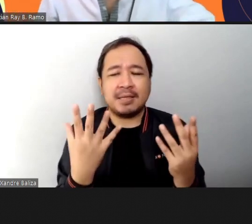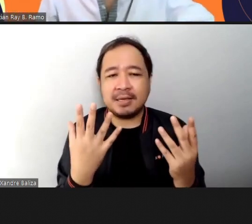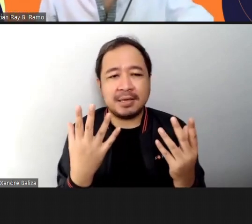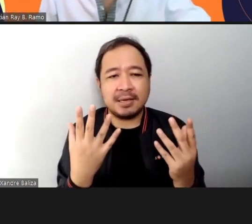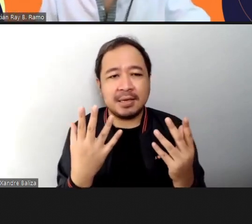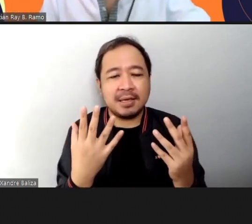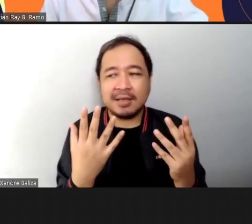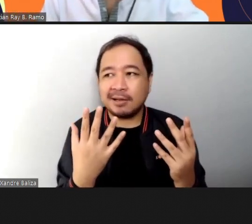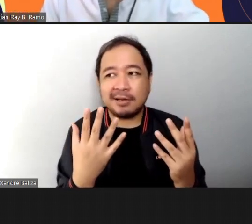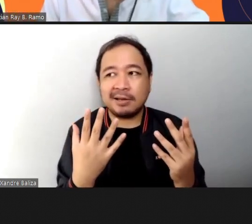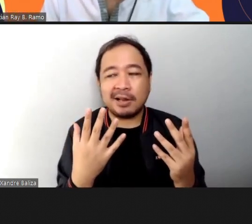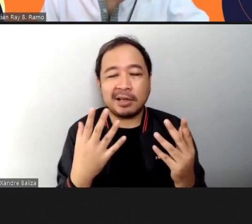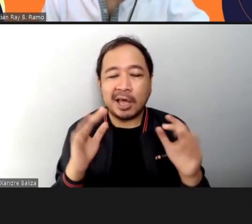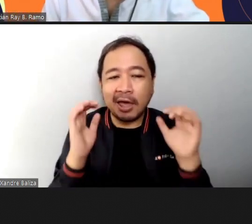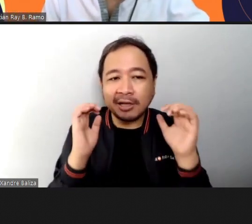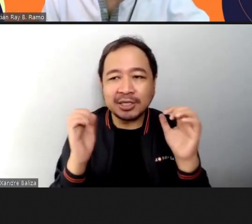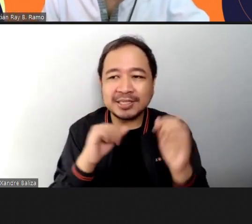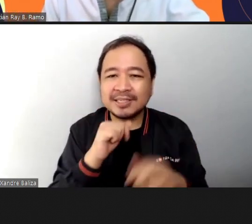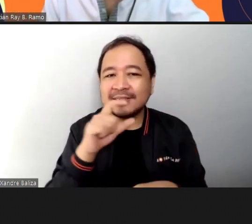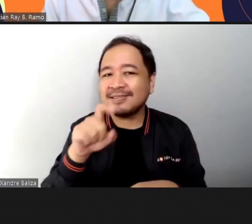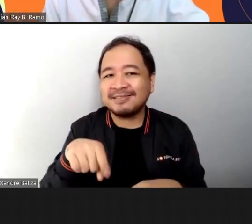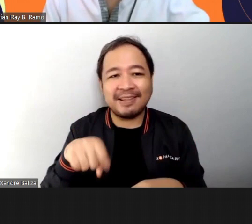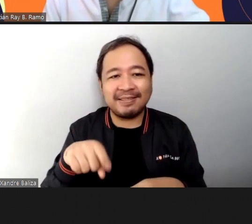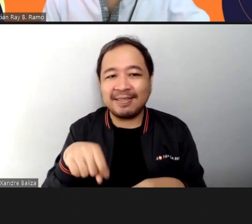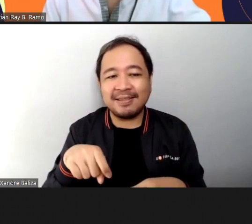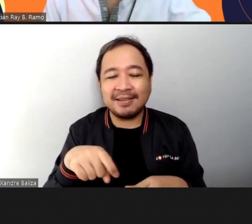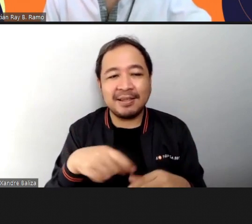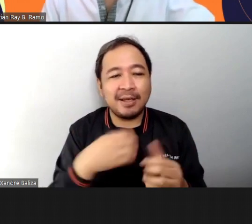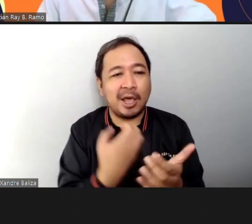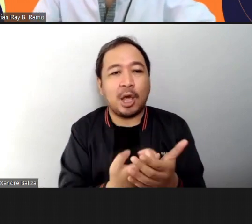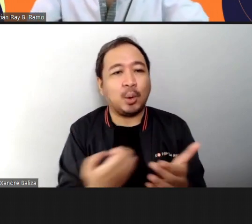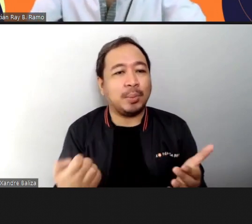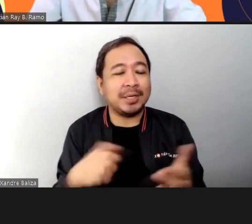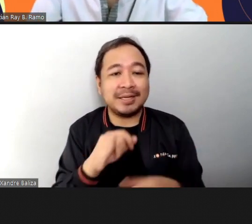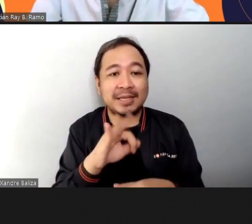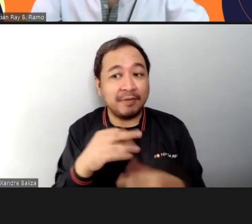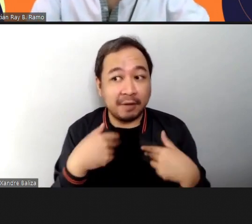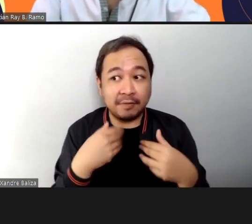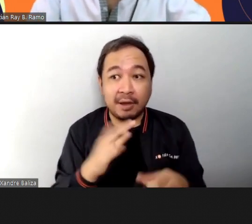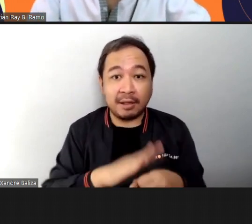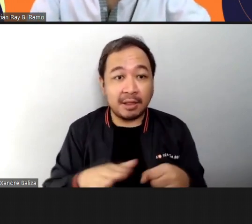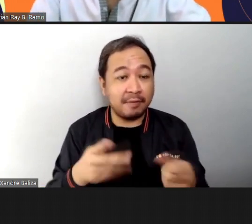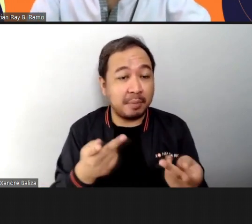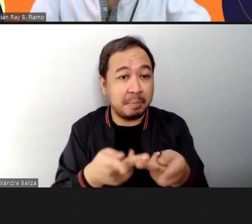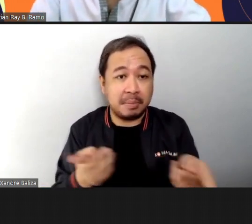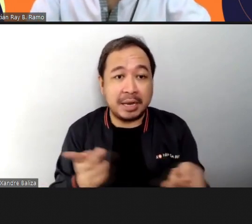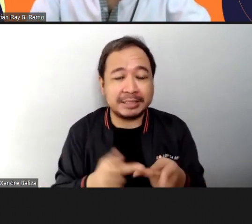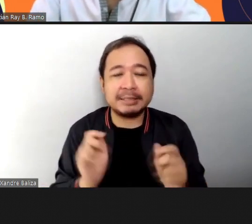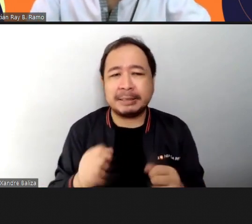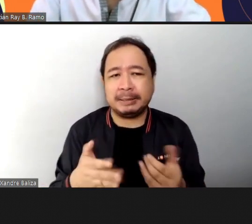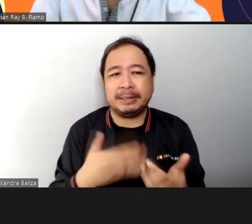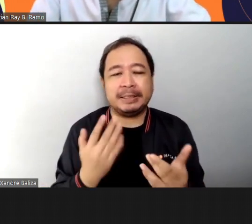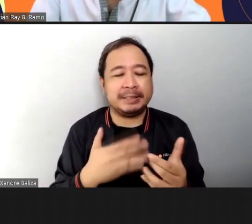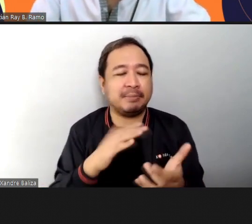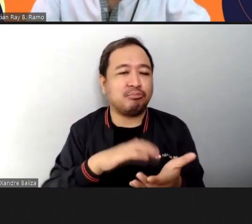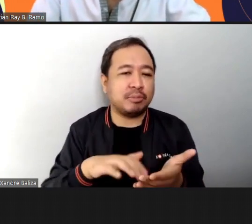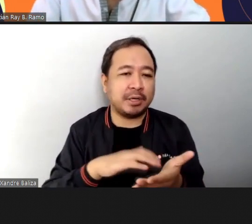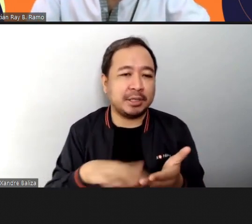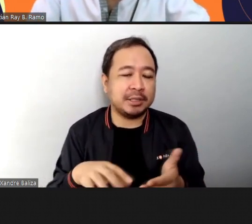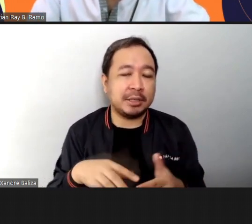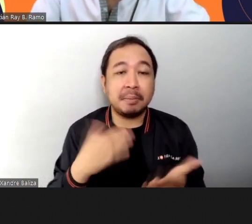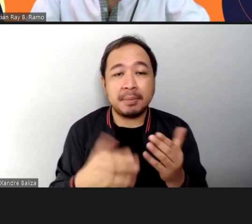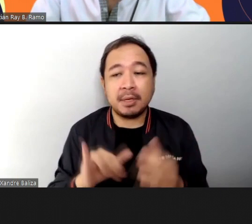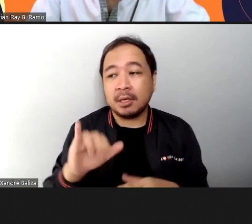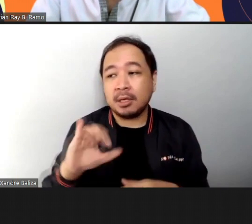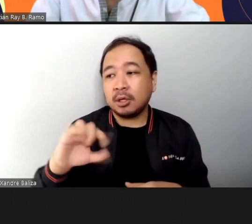equipment and as long as you have some space you can easily practice that you can also do yoga or